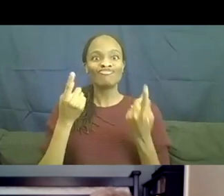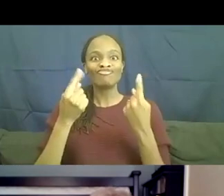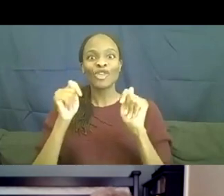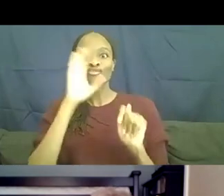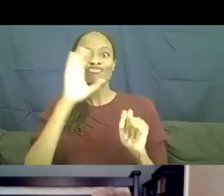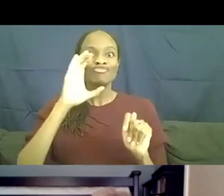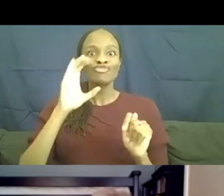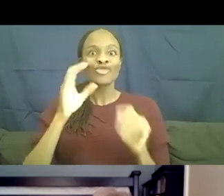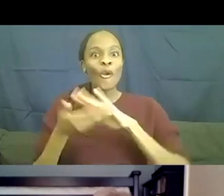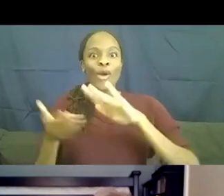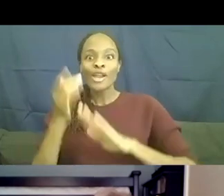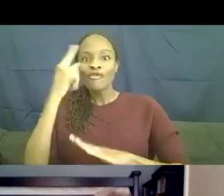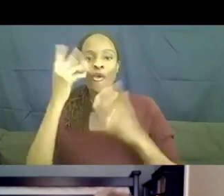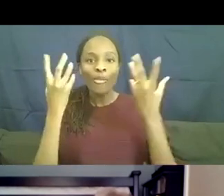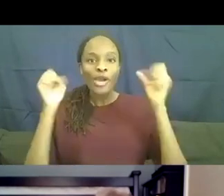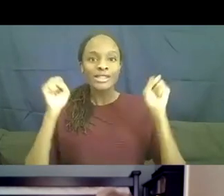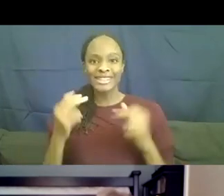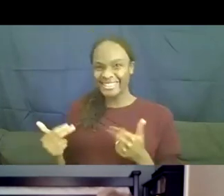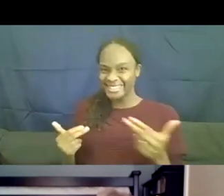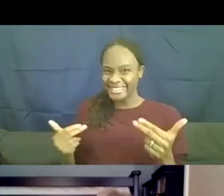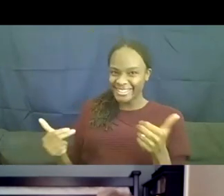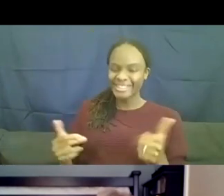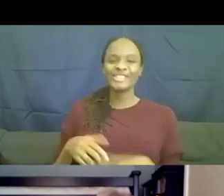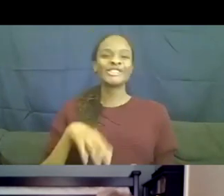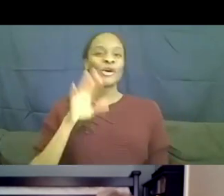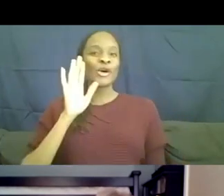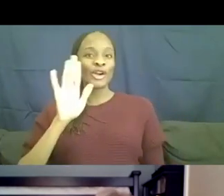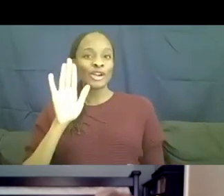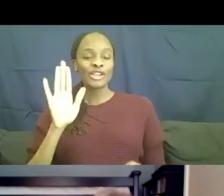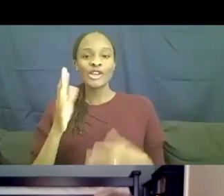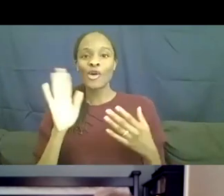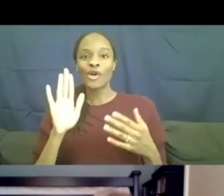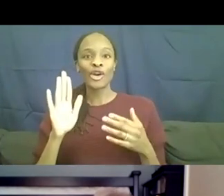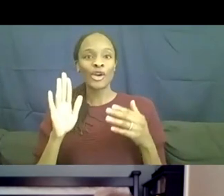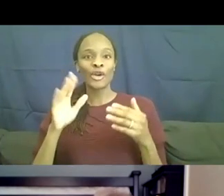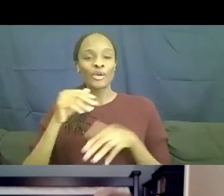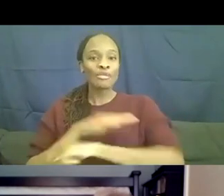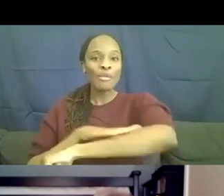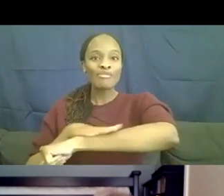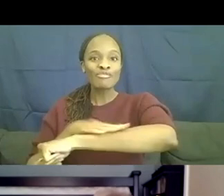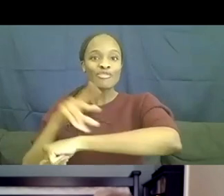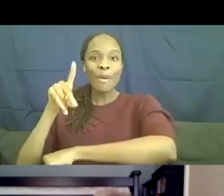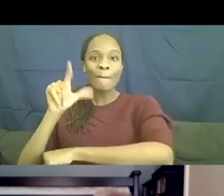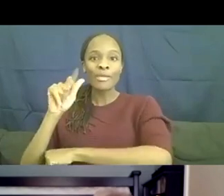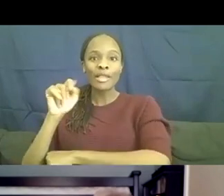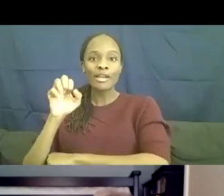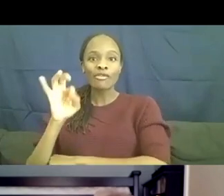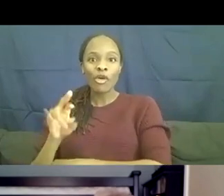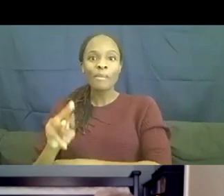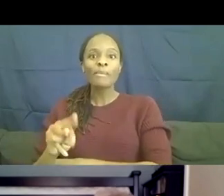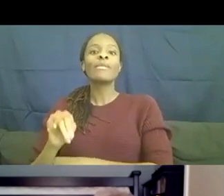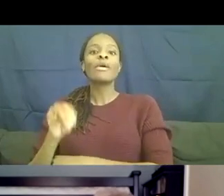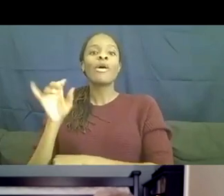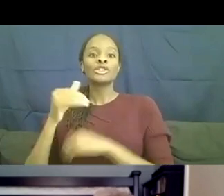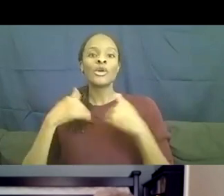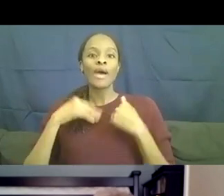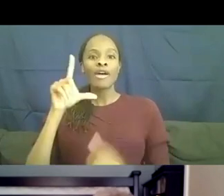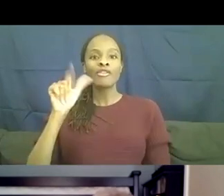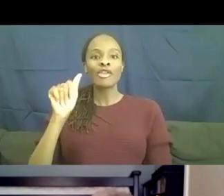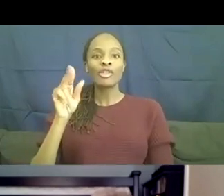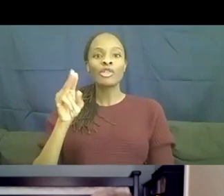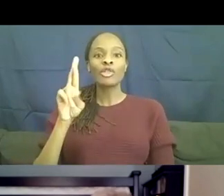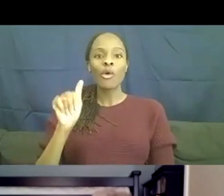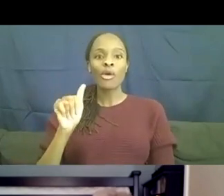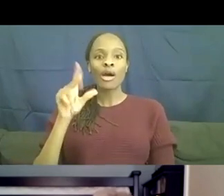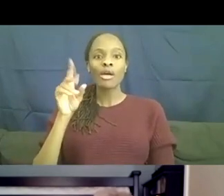what her platform would be. Um, but I'm also joined by Laura Kikorian, uh, the show runner and executive producer,